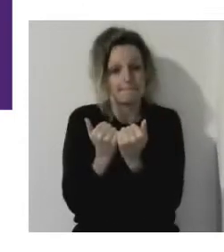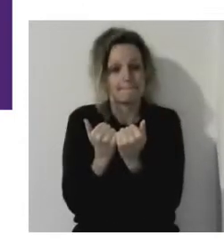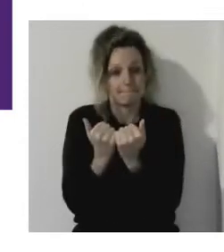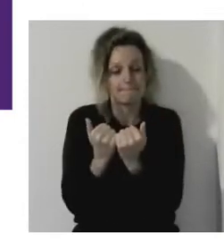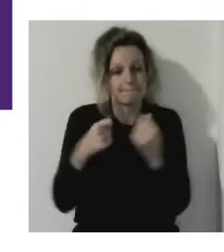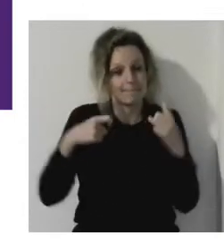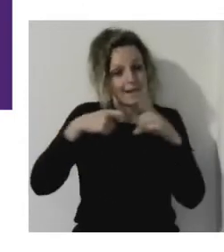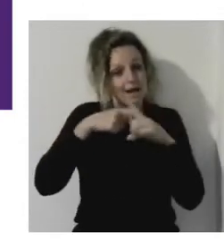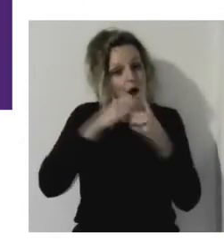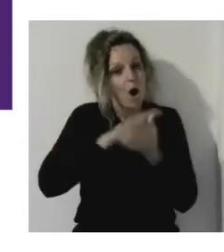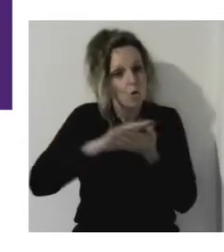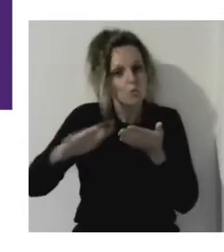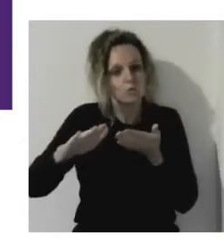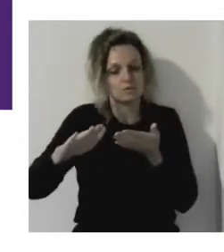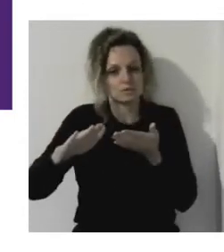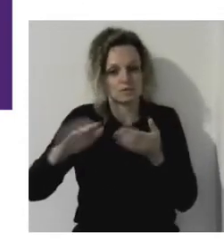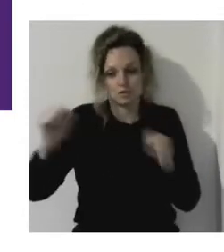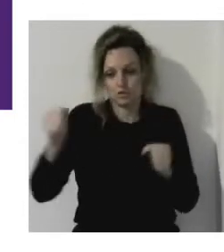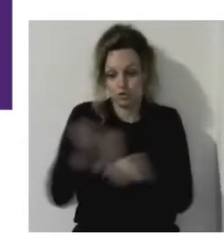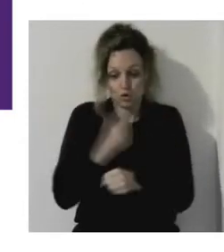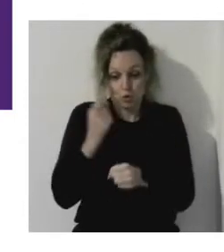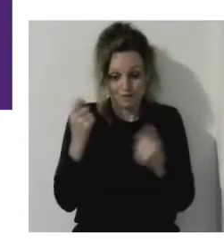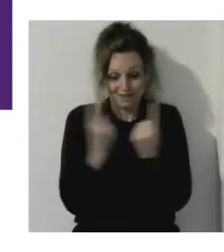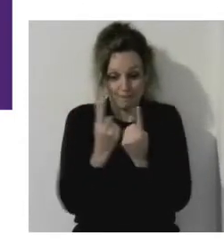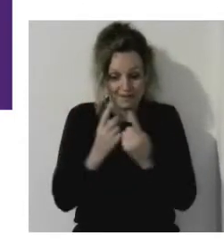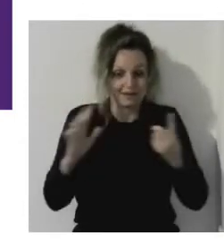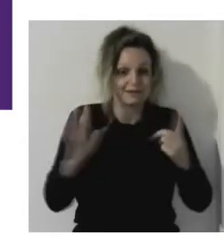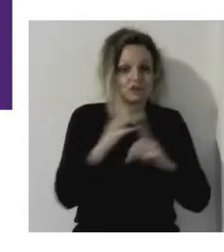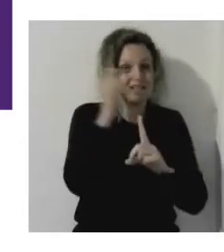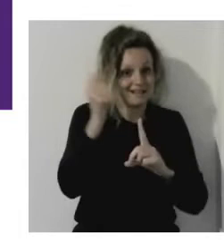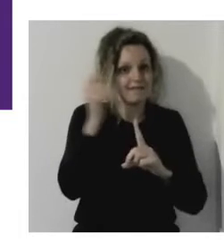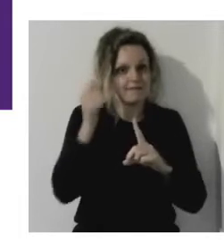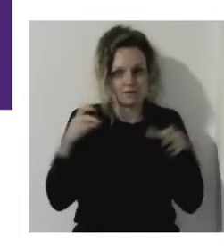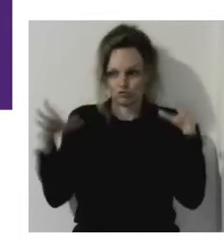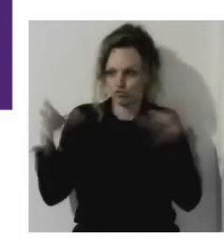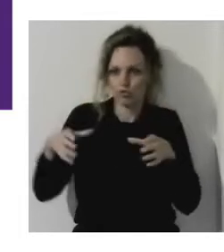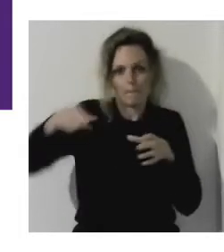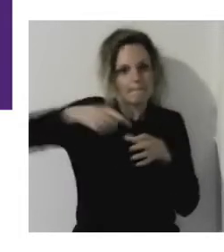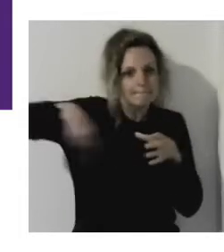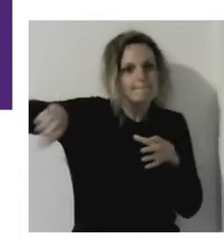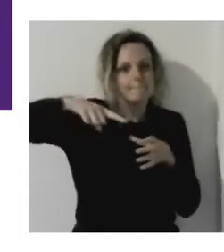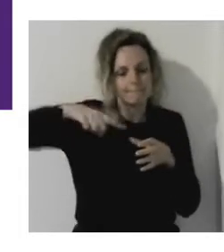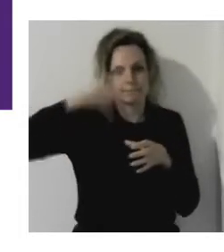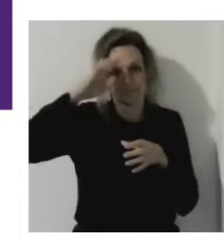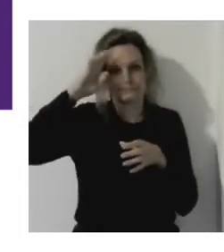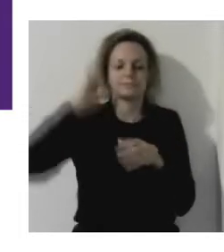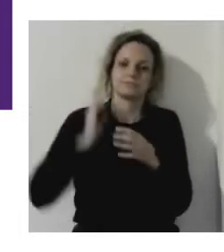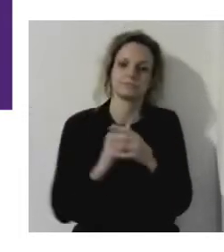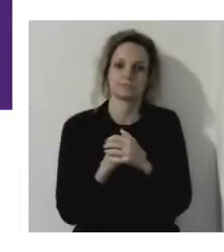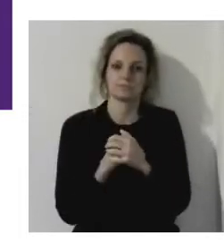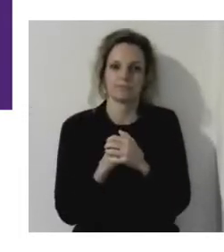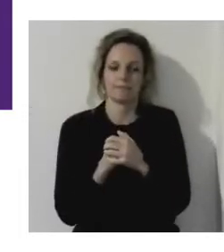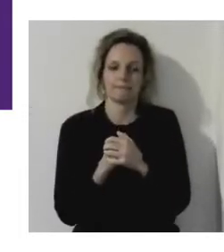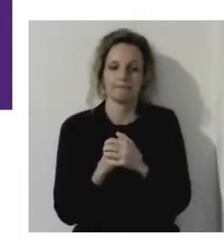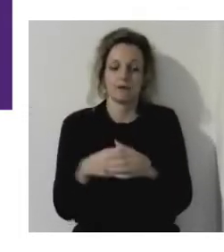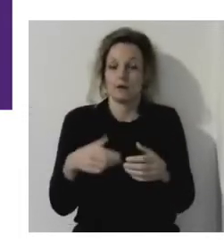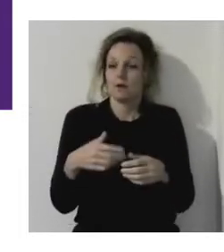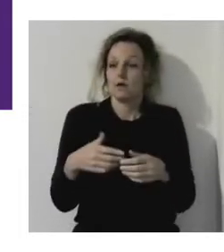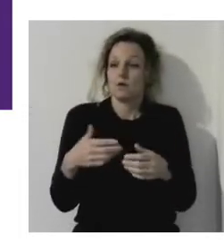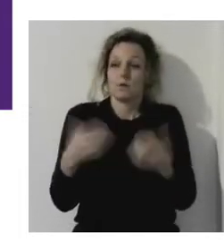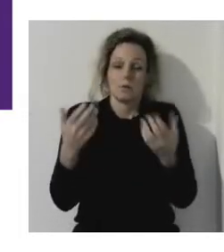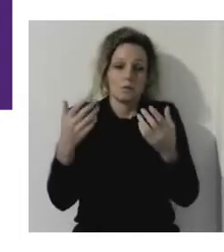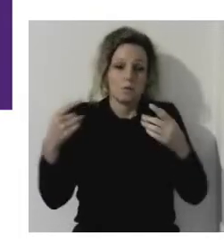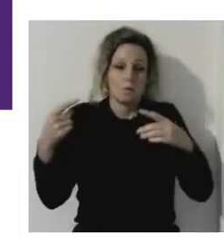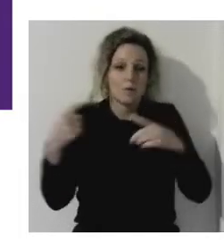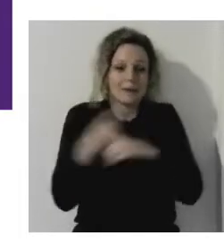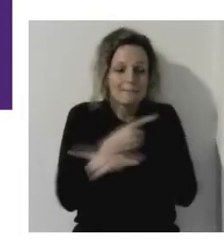So I think something I can speak on behalf of everyone who's founded Kahoot was this idea that we wanted. we really missed that learning was seen as something you did as